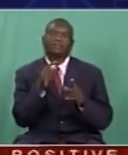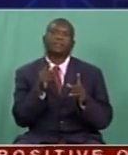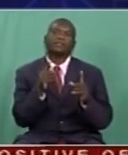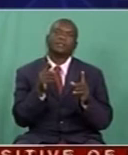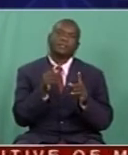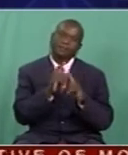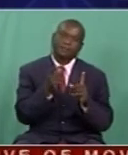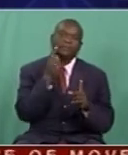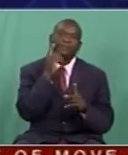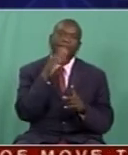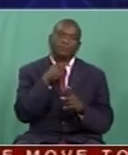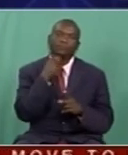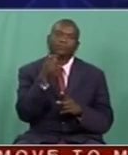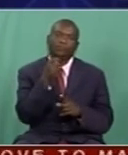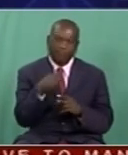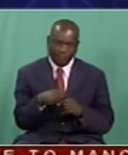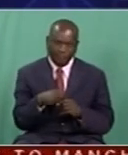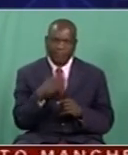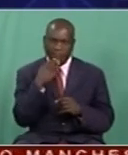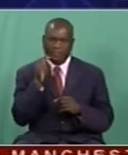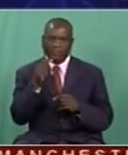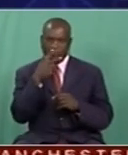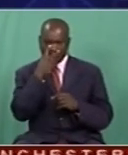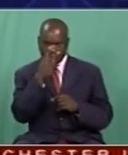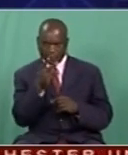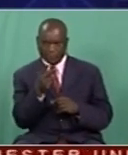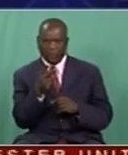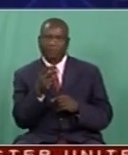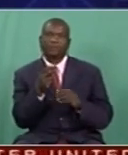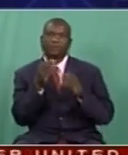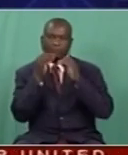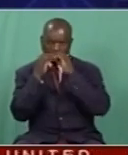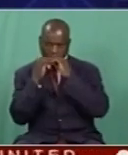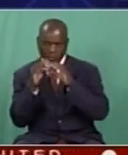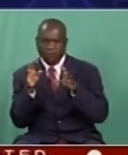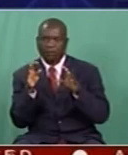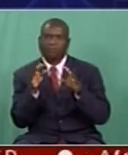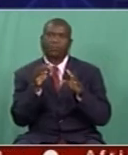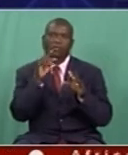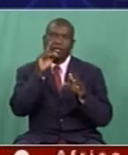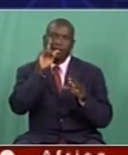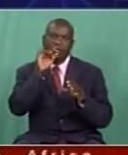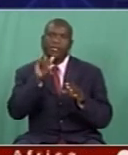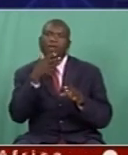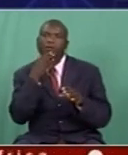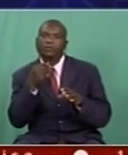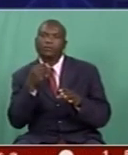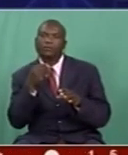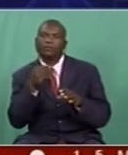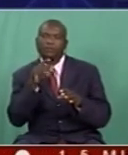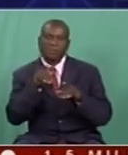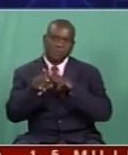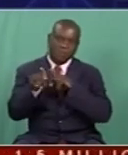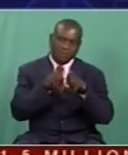Absolutely. And I suppose that then appeals to the much more older audiences and all that. And then